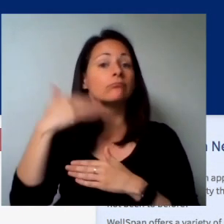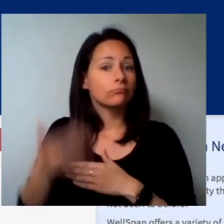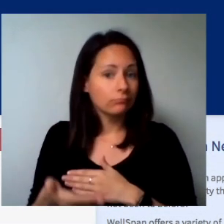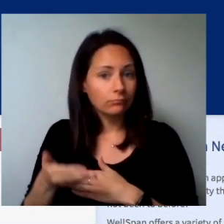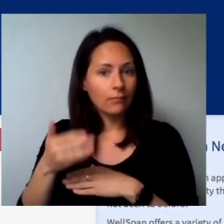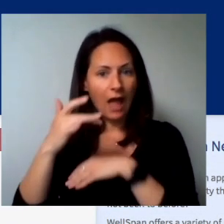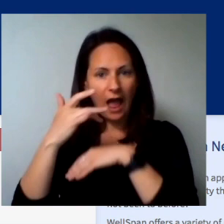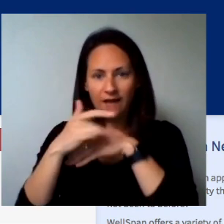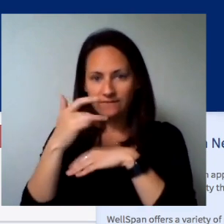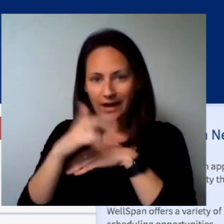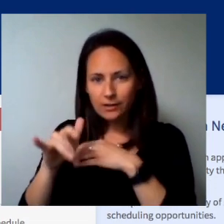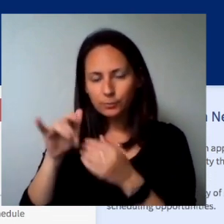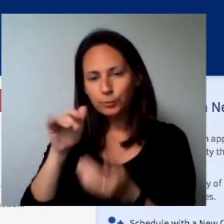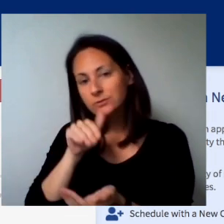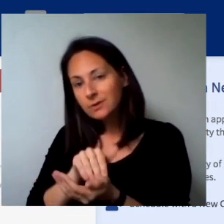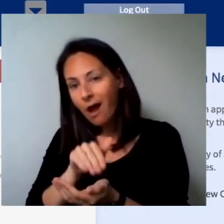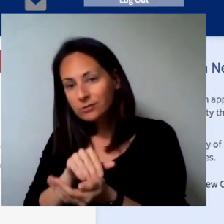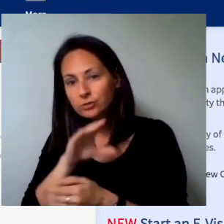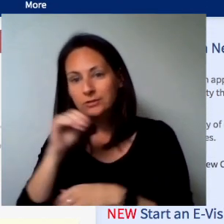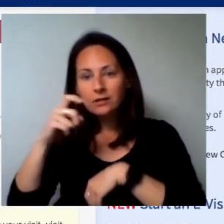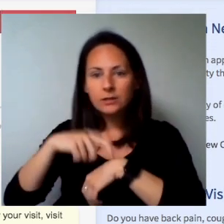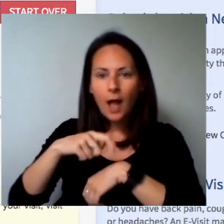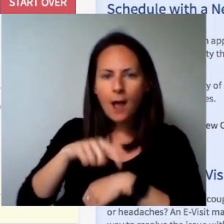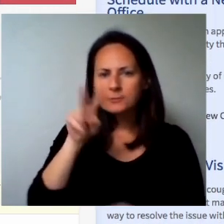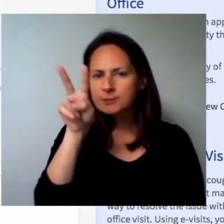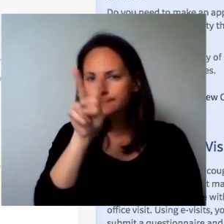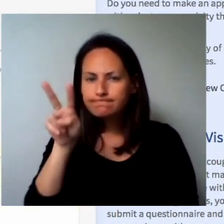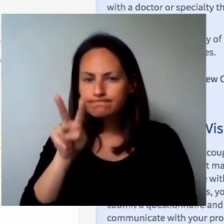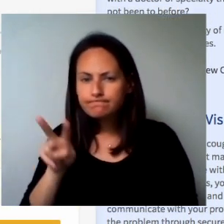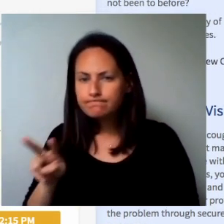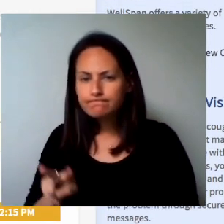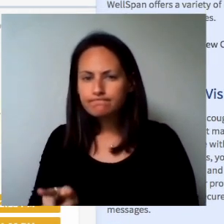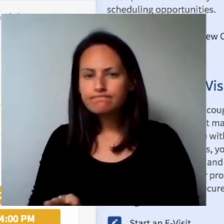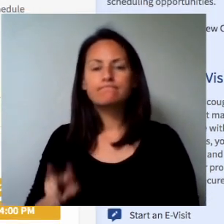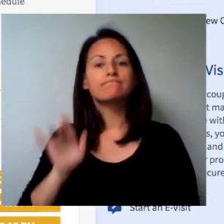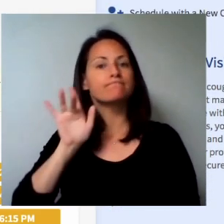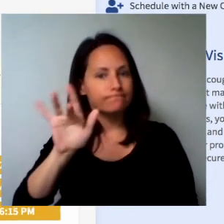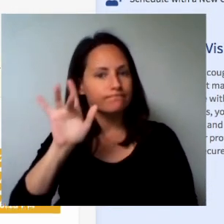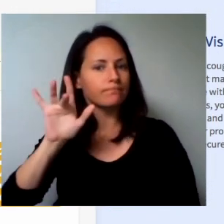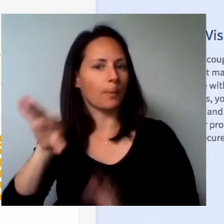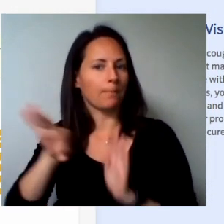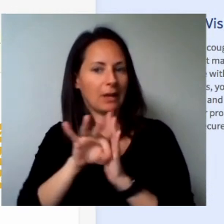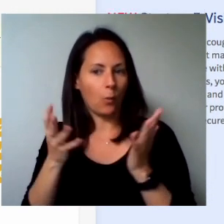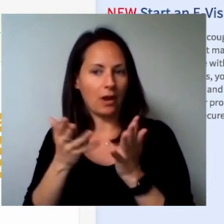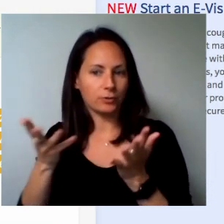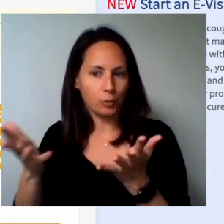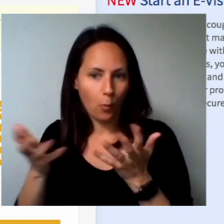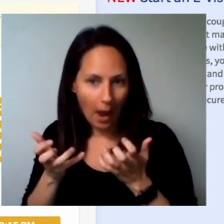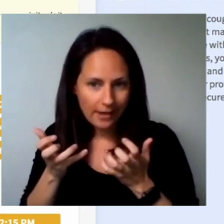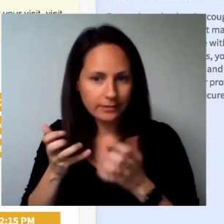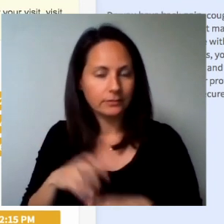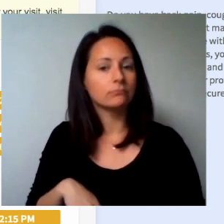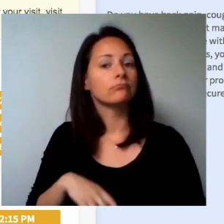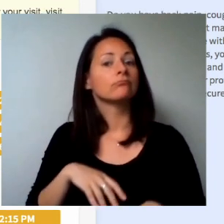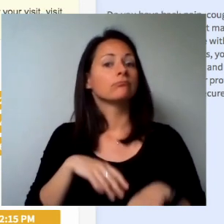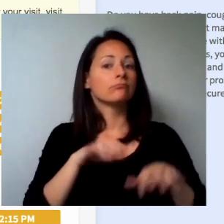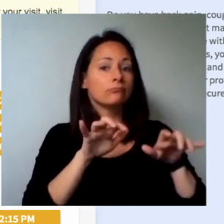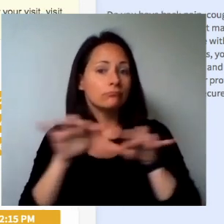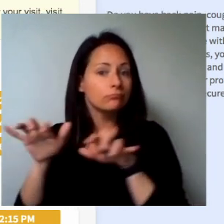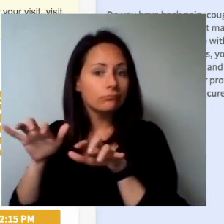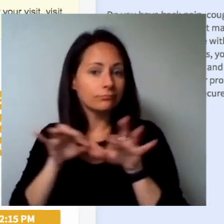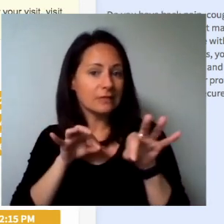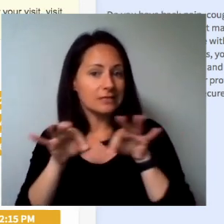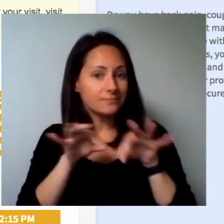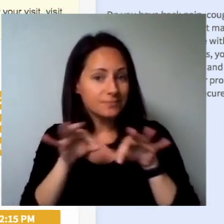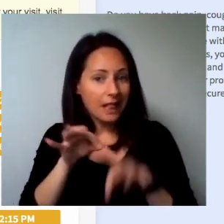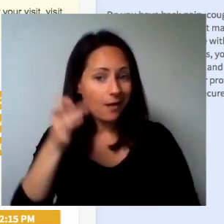You will see all available Physicians Providers, Appointment Dates and Times. Scroll to find the date you want to make the appointment. Click